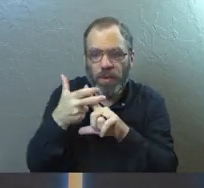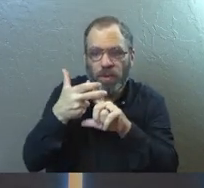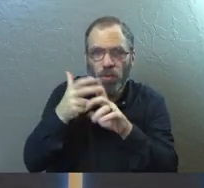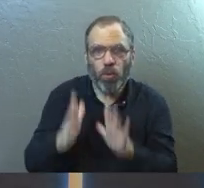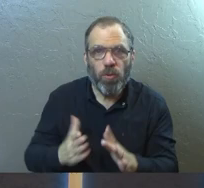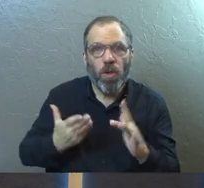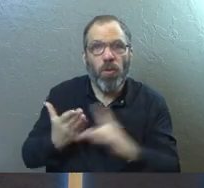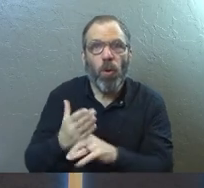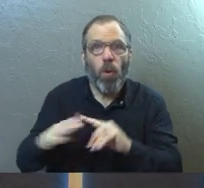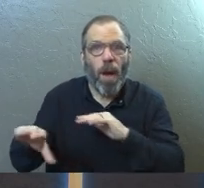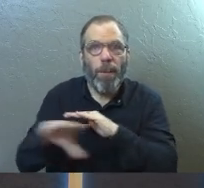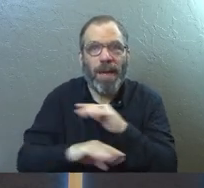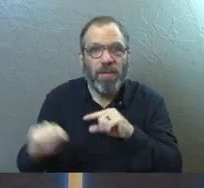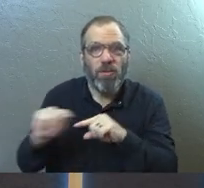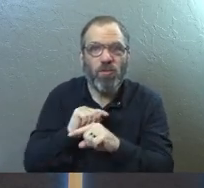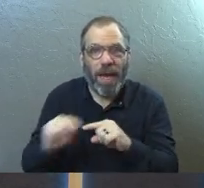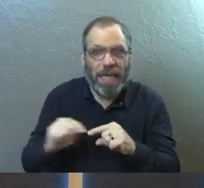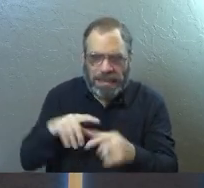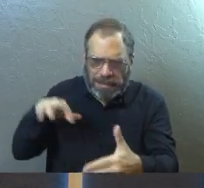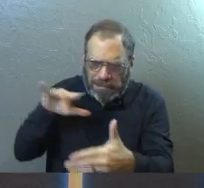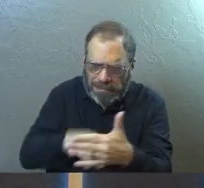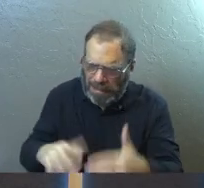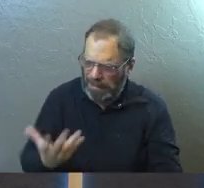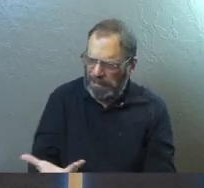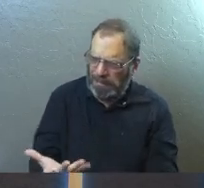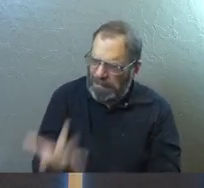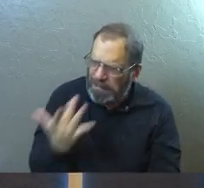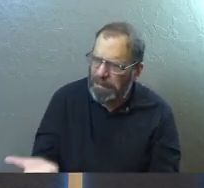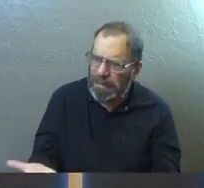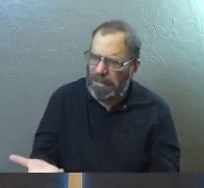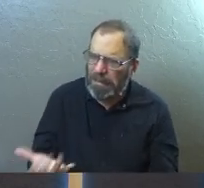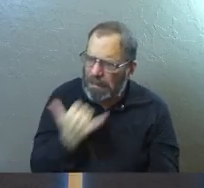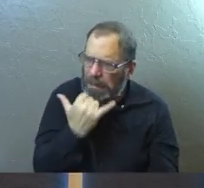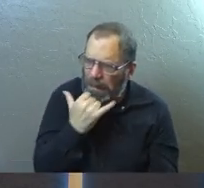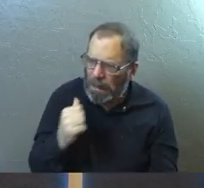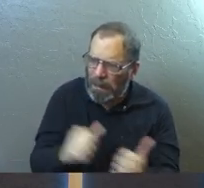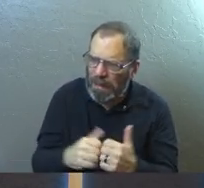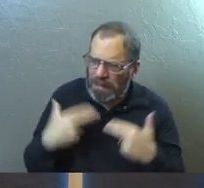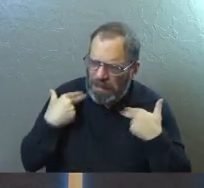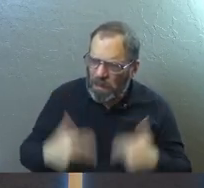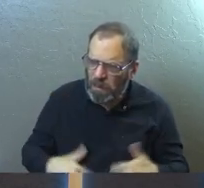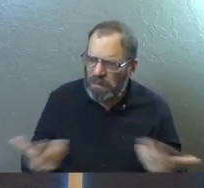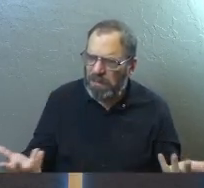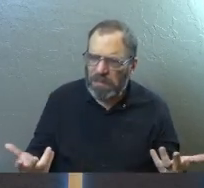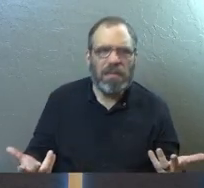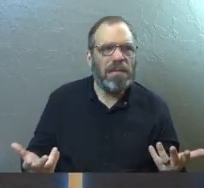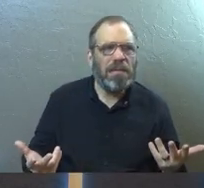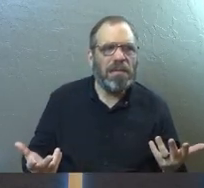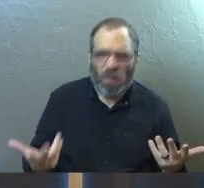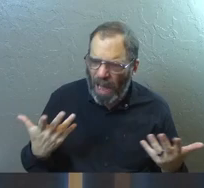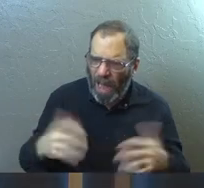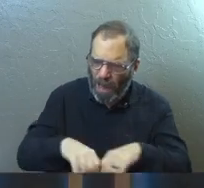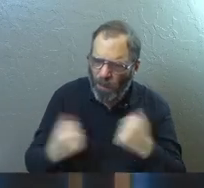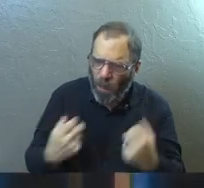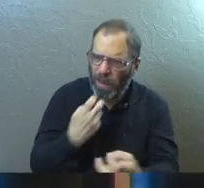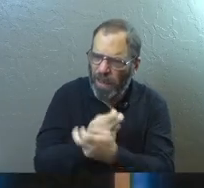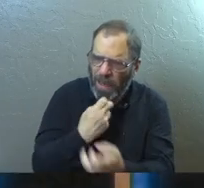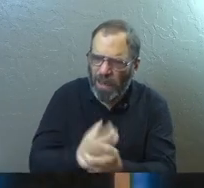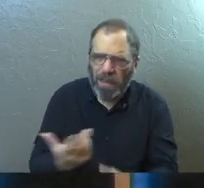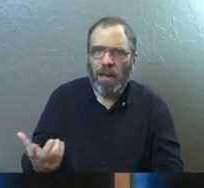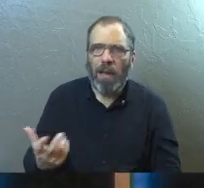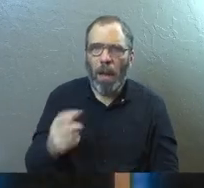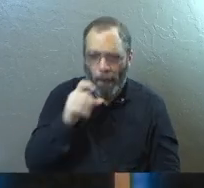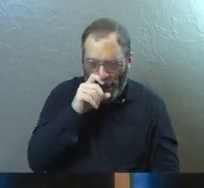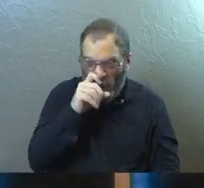basic. And as they've tried to study that and say, what in the world is going wrong with humanity right now, is it